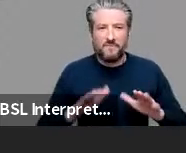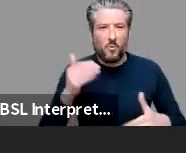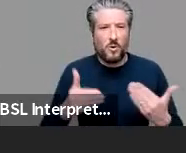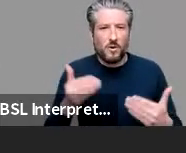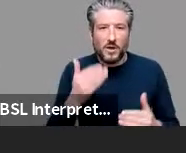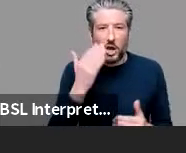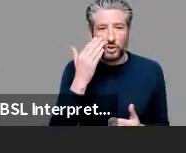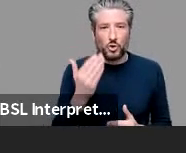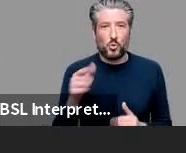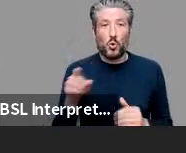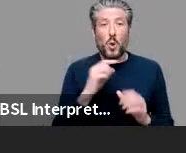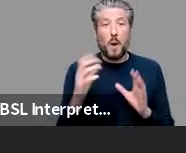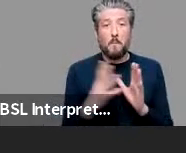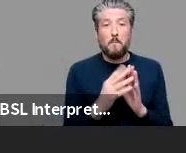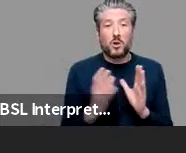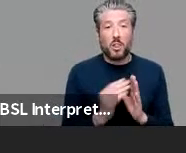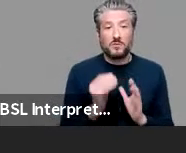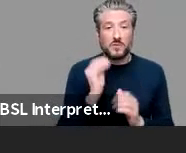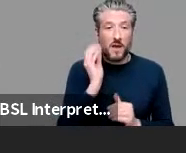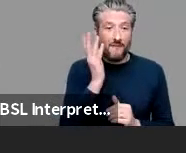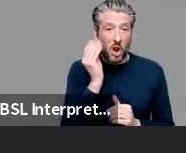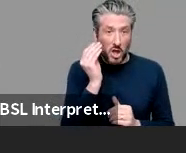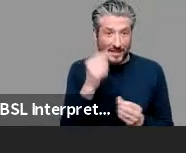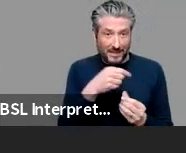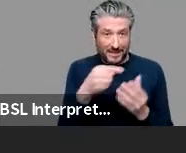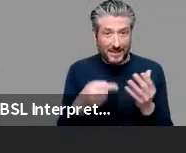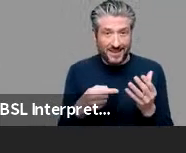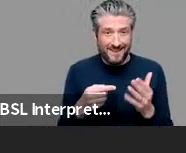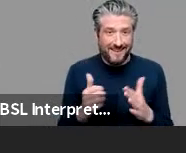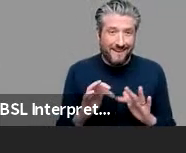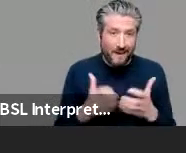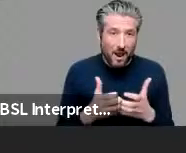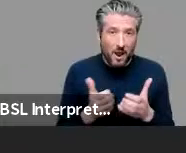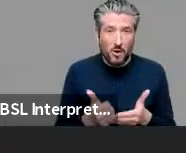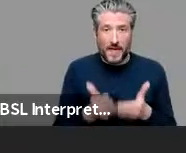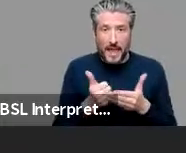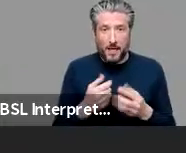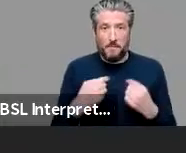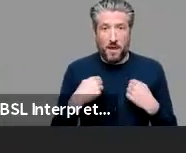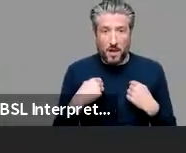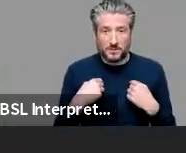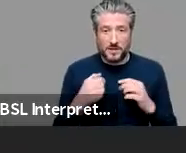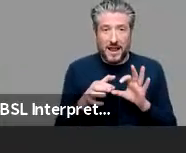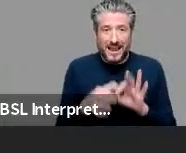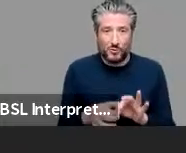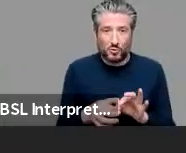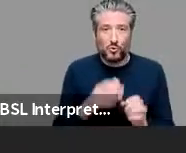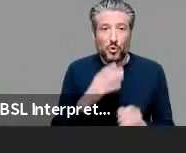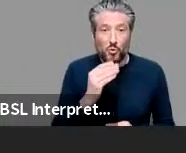of learning really can do what we need them to do for them to be useful to usage-based linguists